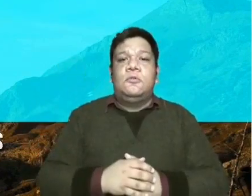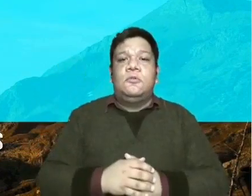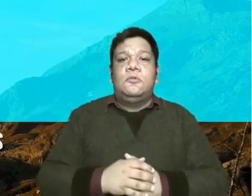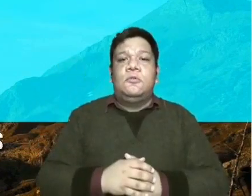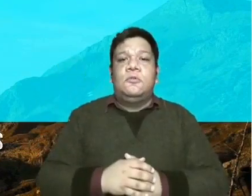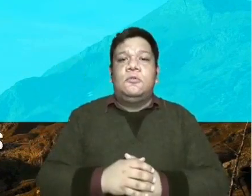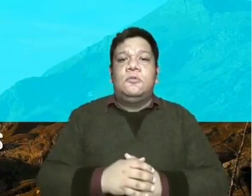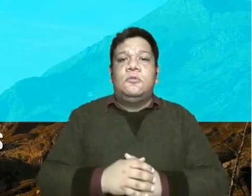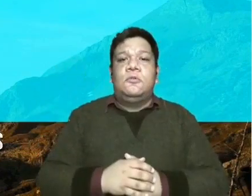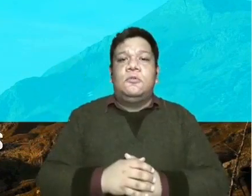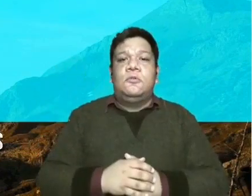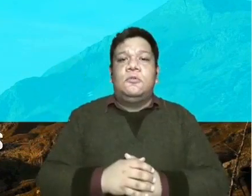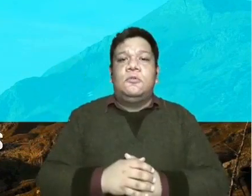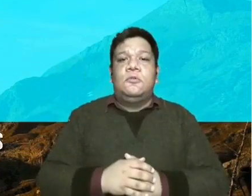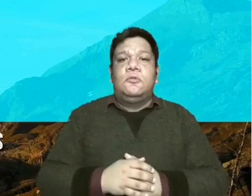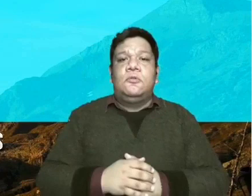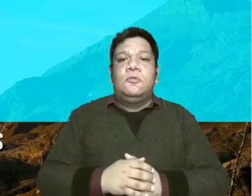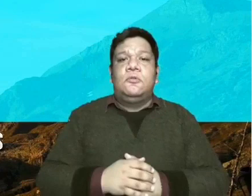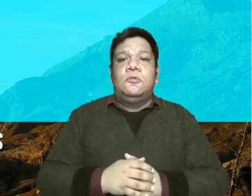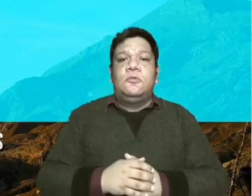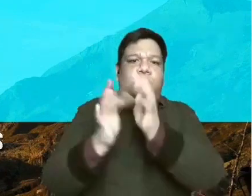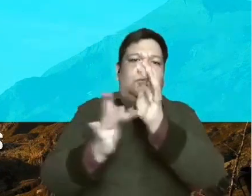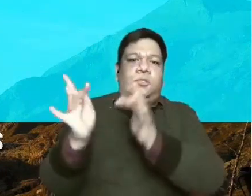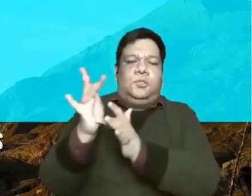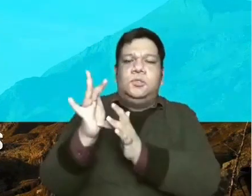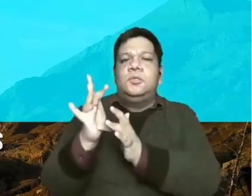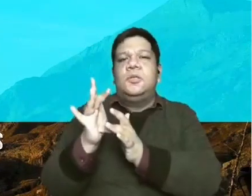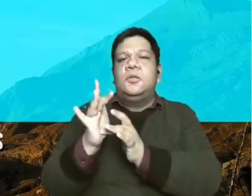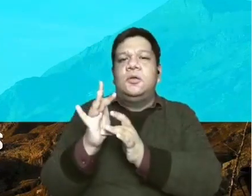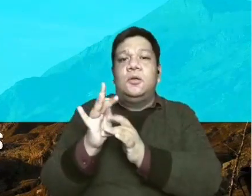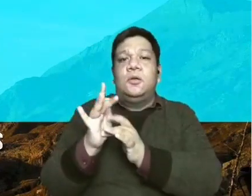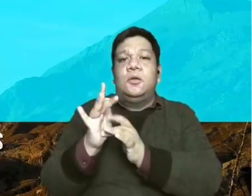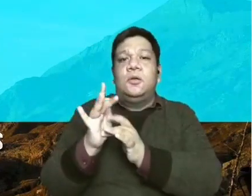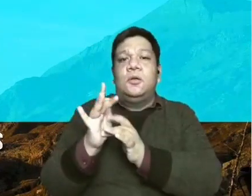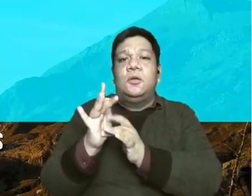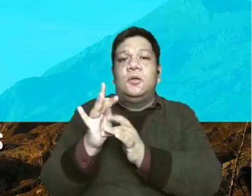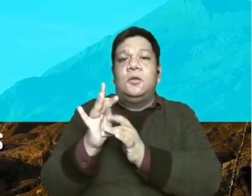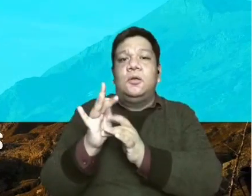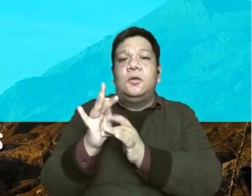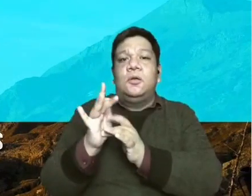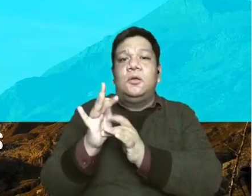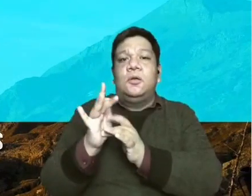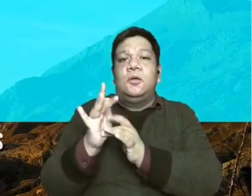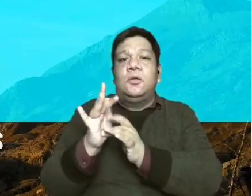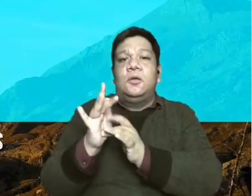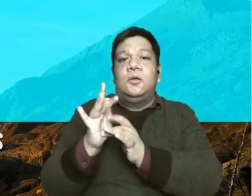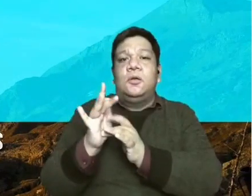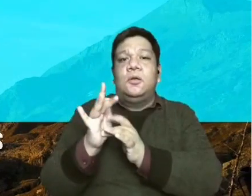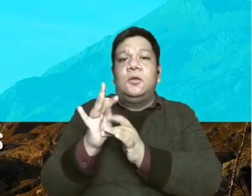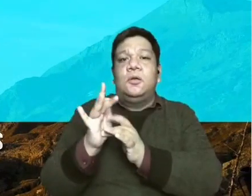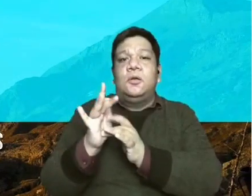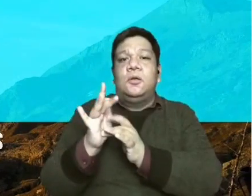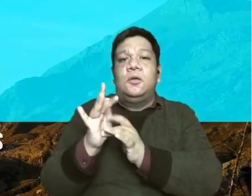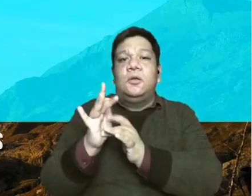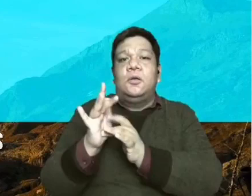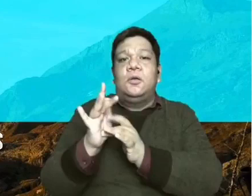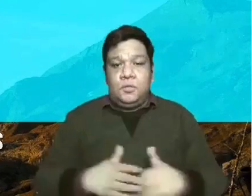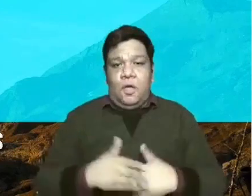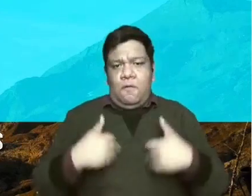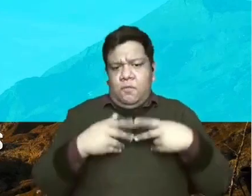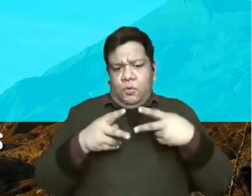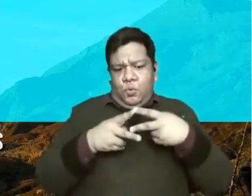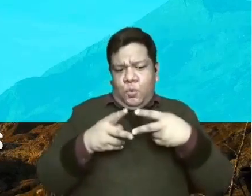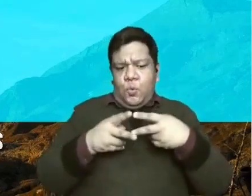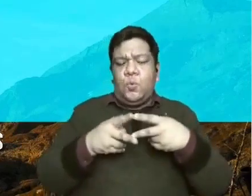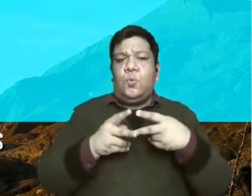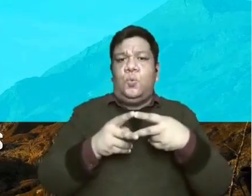with in Christ. Only then can a genuine peace be experienced. Dalawa lang anantungan nating